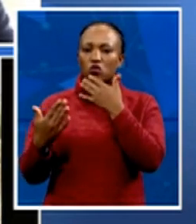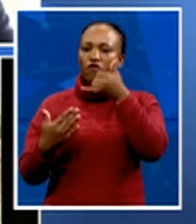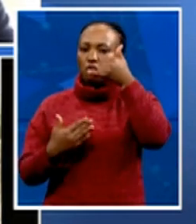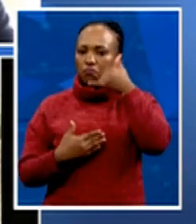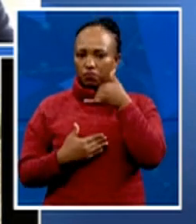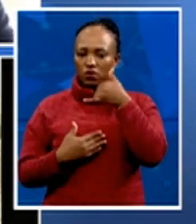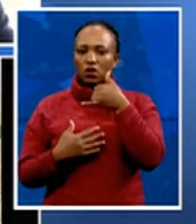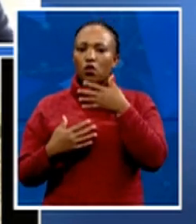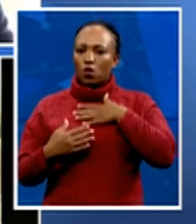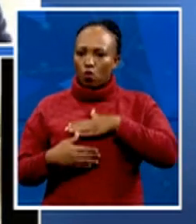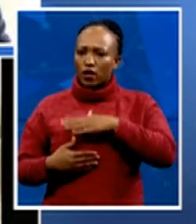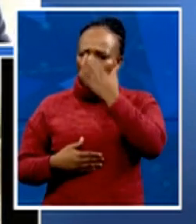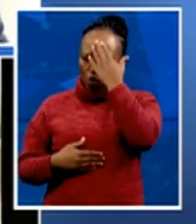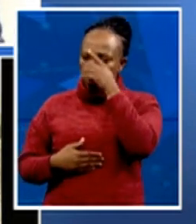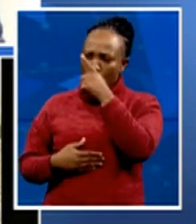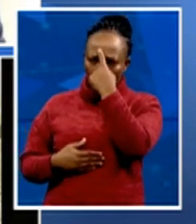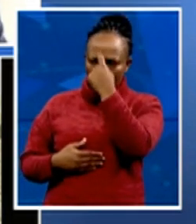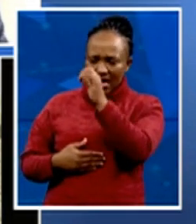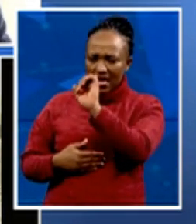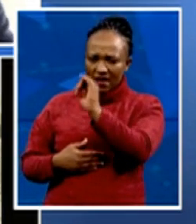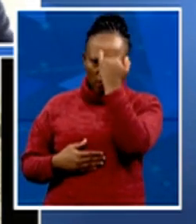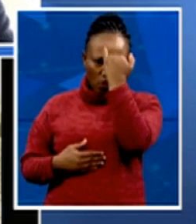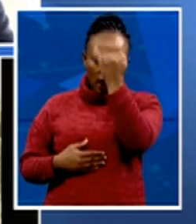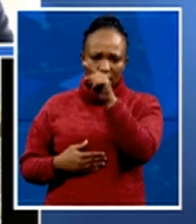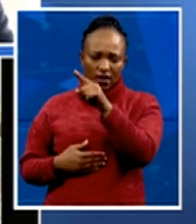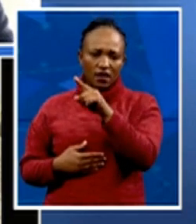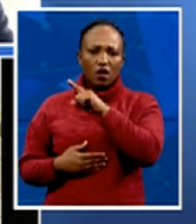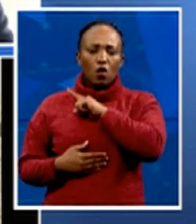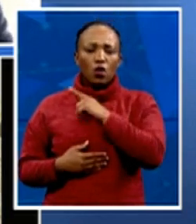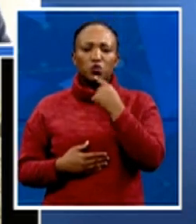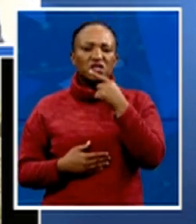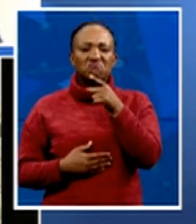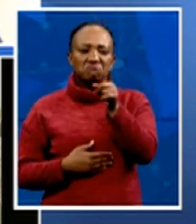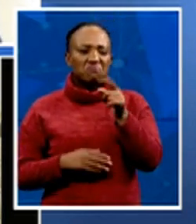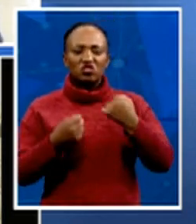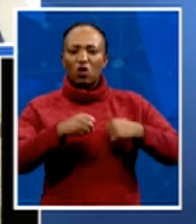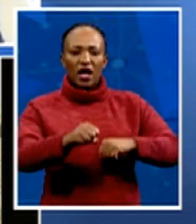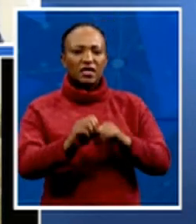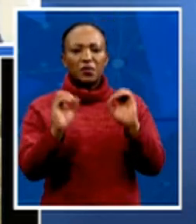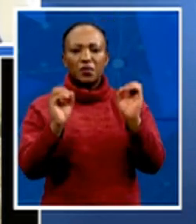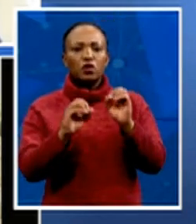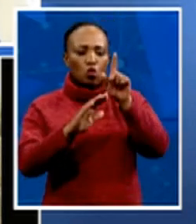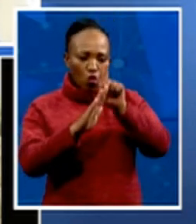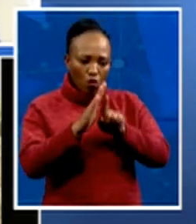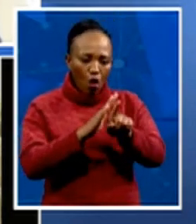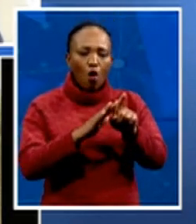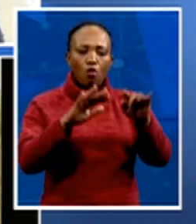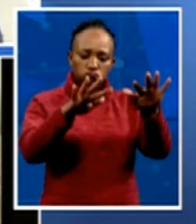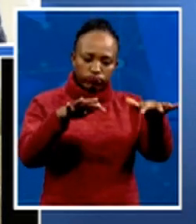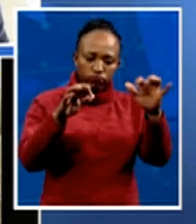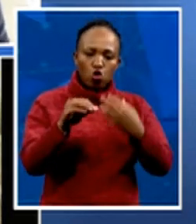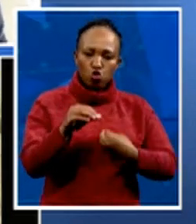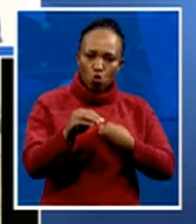Mzuki Si says you have no strategy for coming down to the youth on the ground. But from one Mzuki Si, we now go to Mzuvukile,